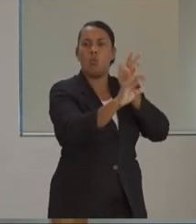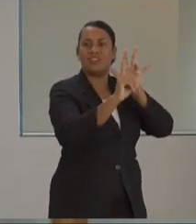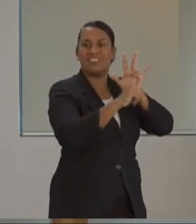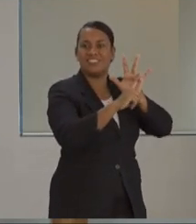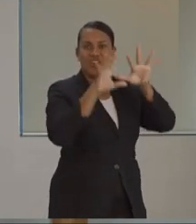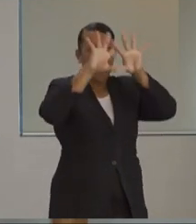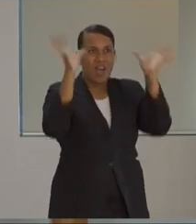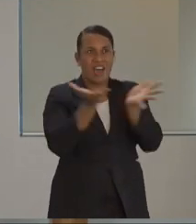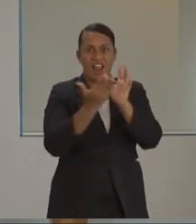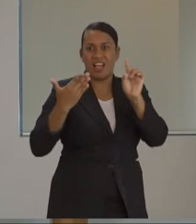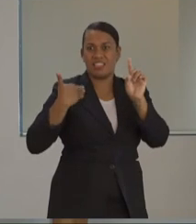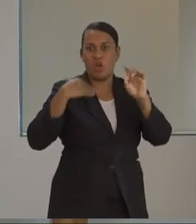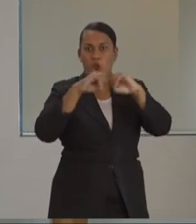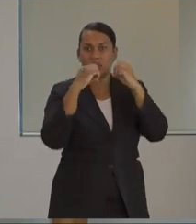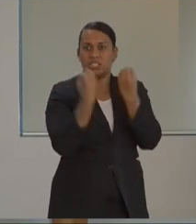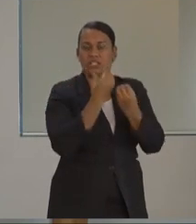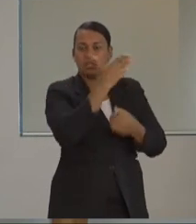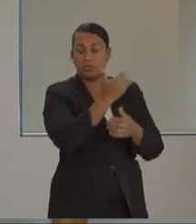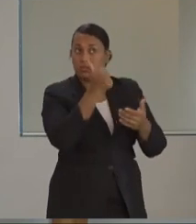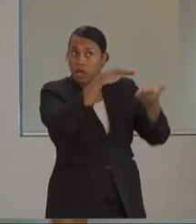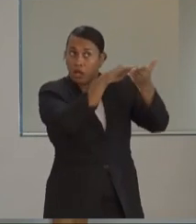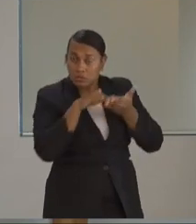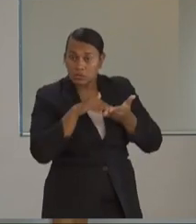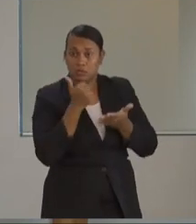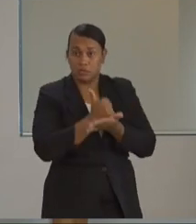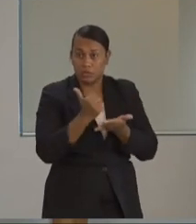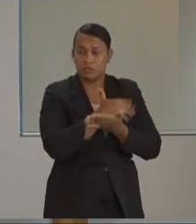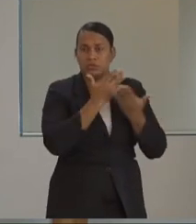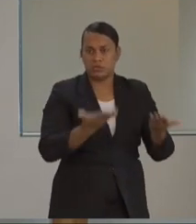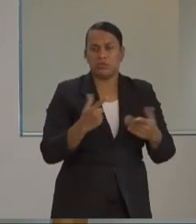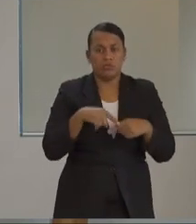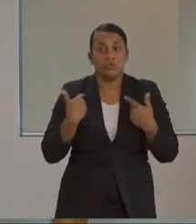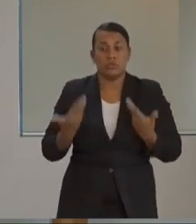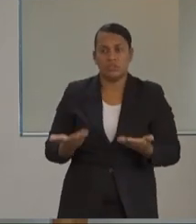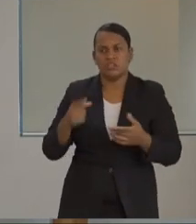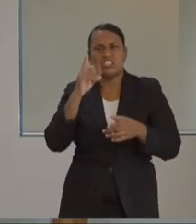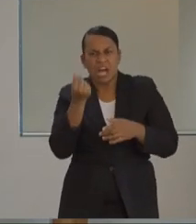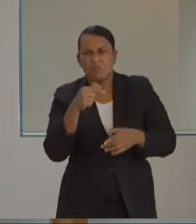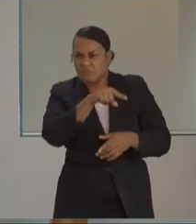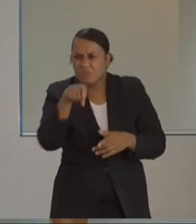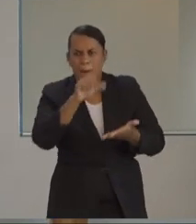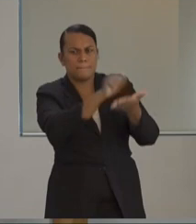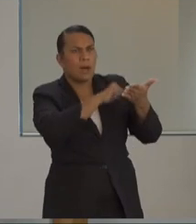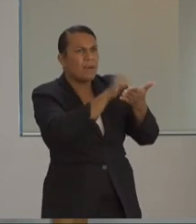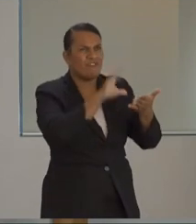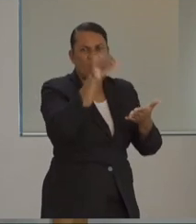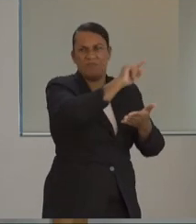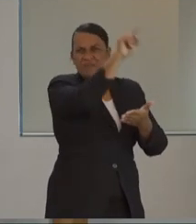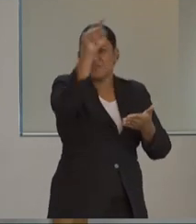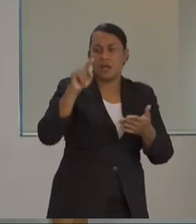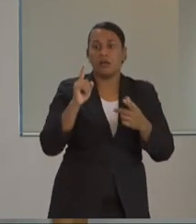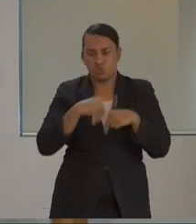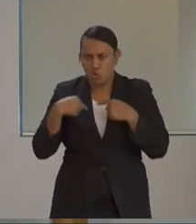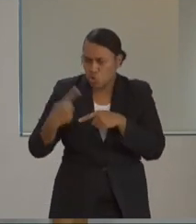And with their help and support, they provided some, but some of them we actually have bought ourselves. We continue to receive them on a weekly basis. We thank